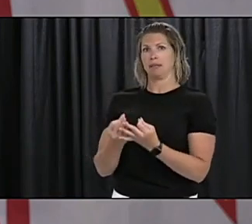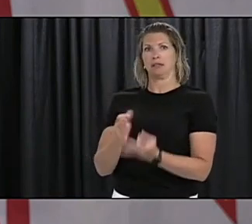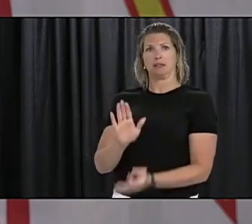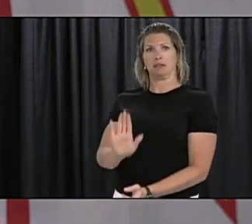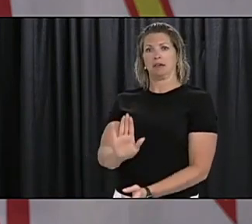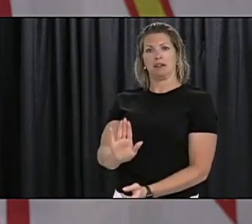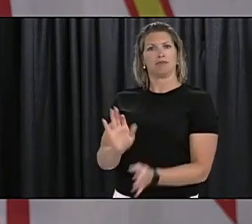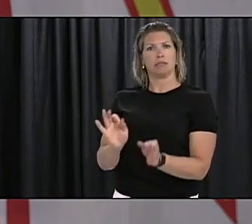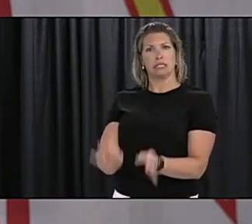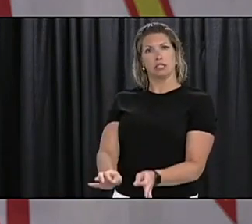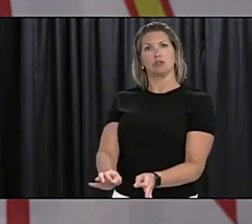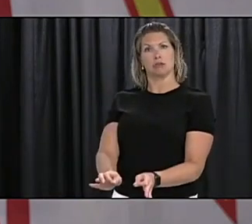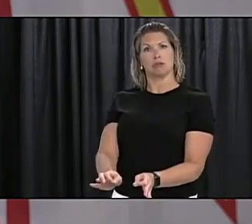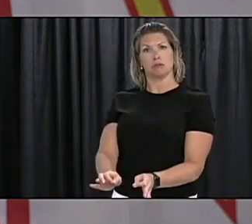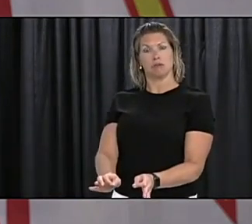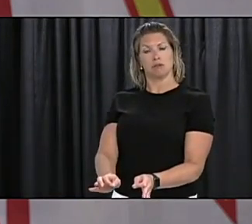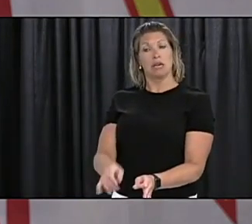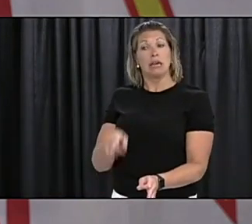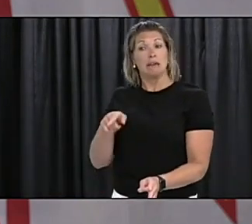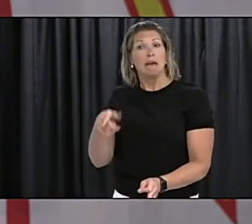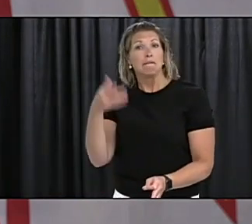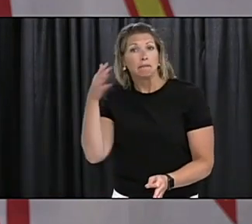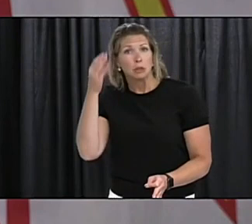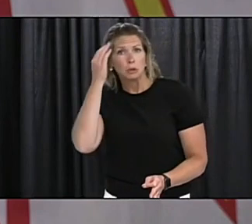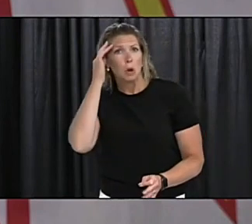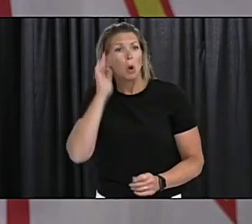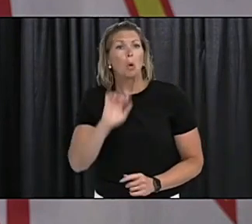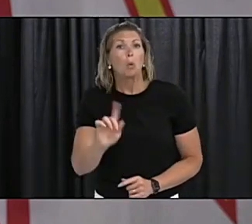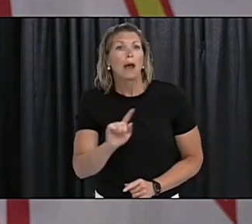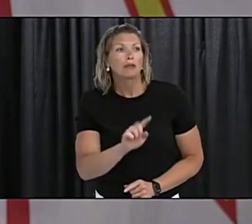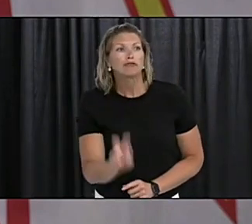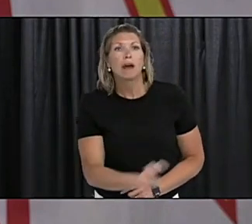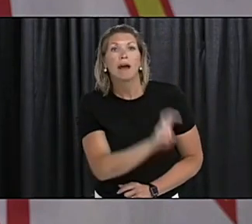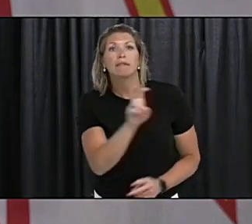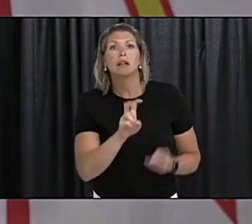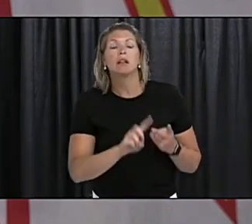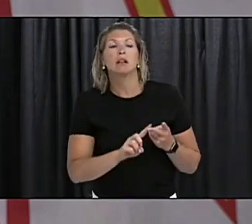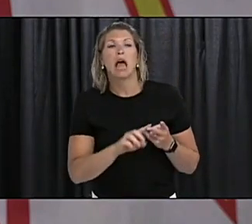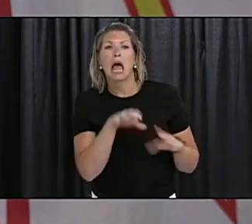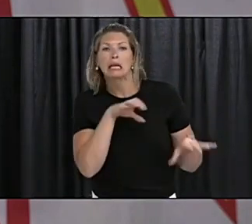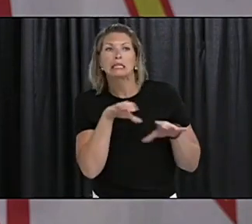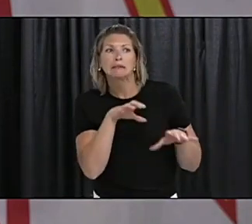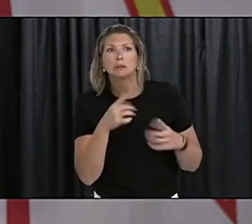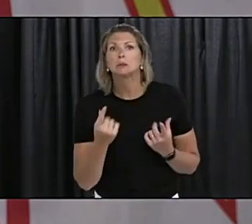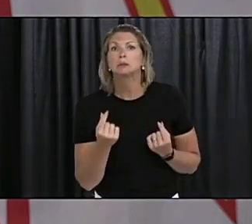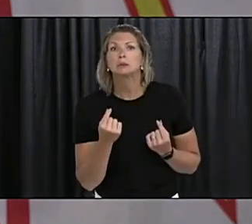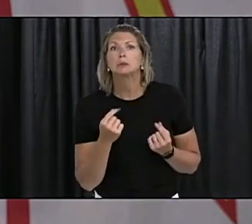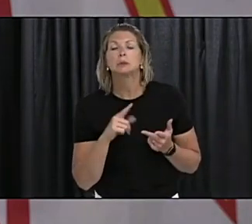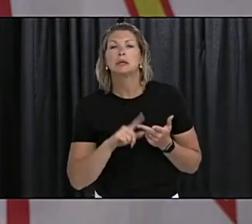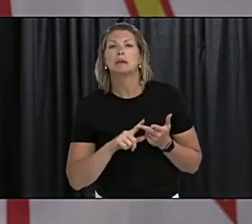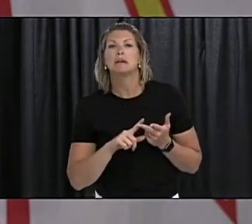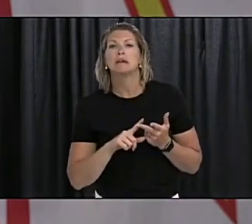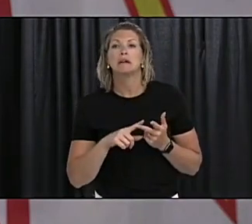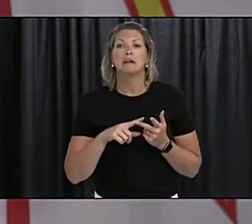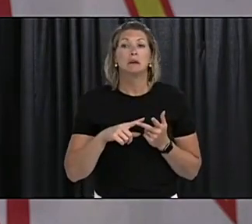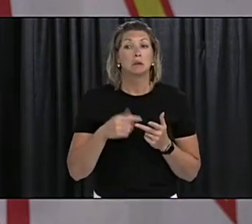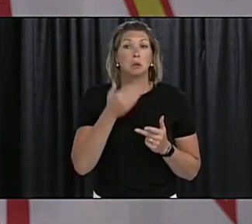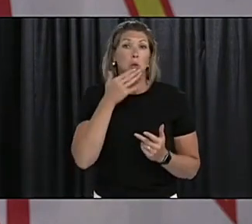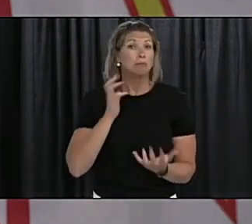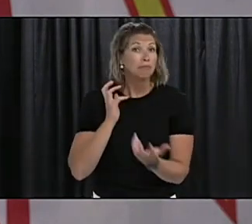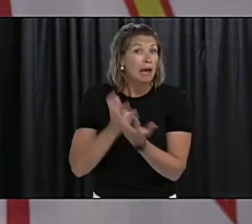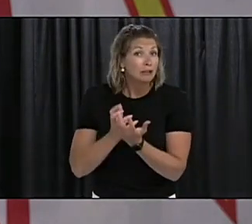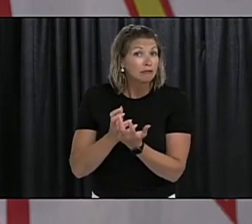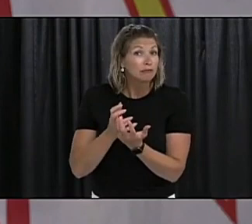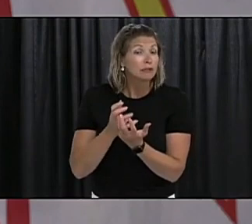make a decision a conscious decision about certain activities and looking at the risks and benefits of that and